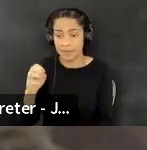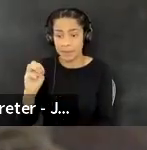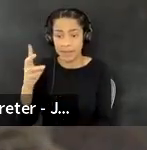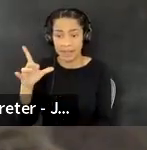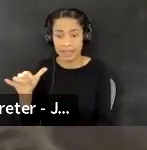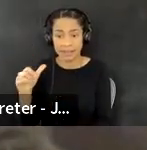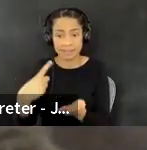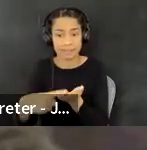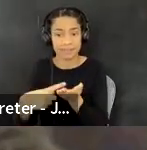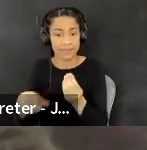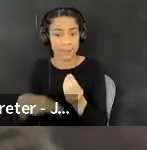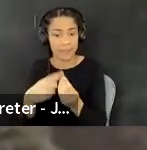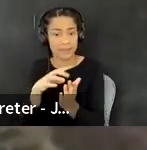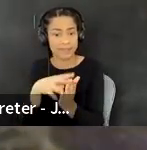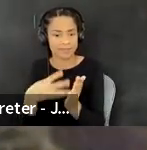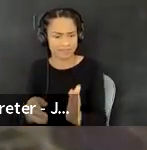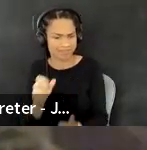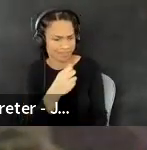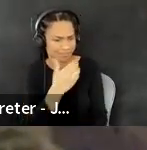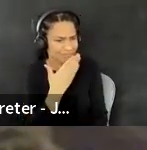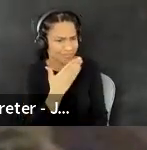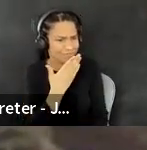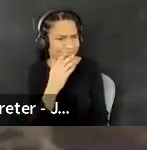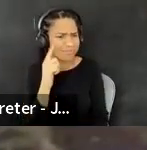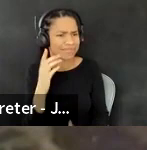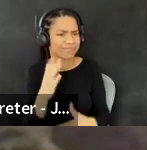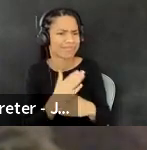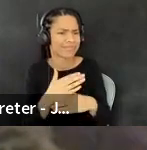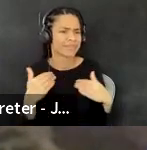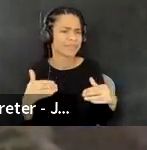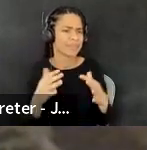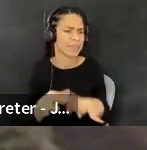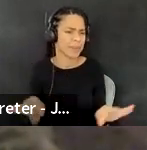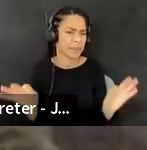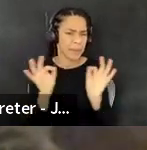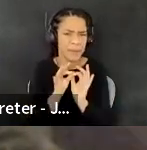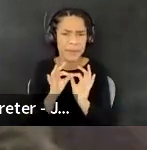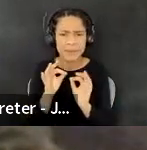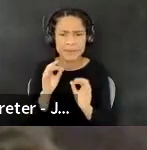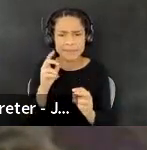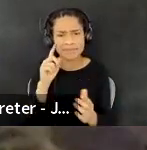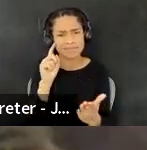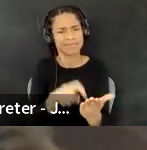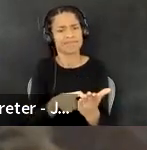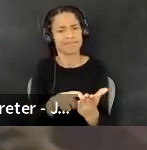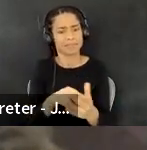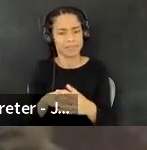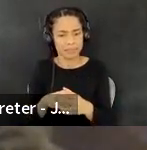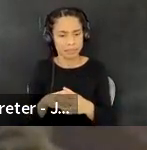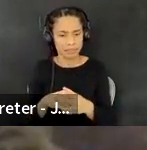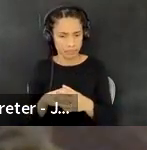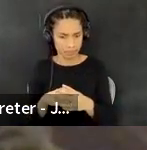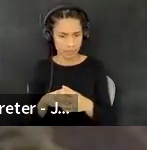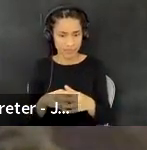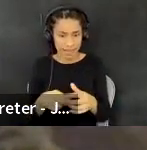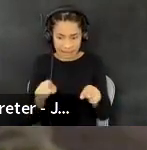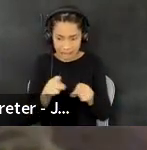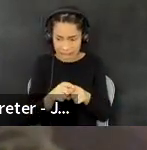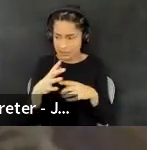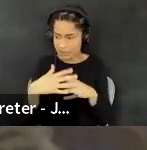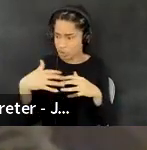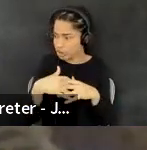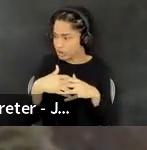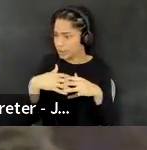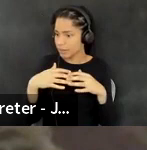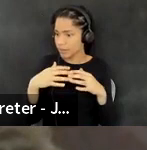Thank you. And thank you for sharing all of that. And I just think it's so important to underscore that, but as, you know, as indigenous artists and people